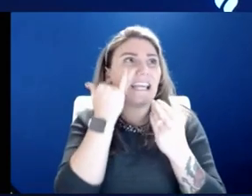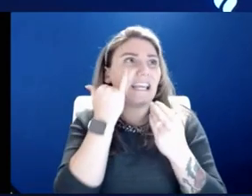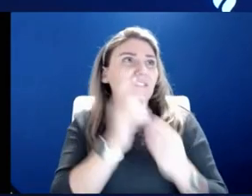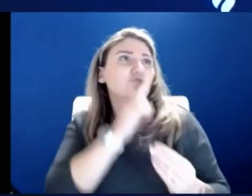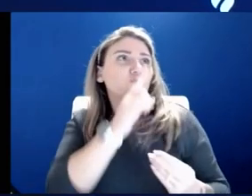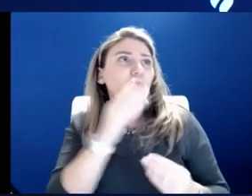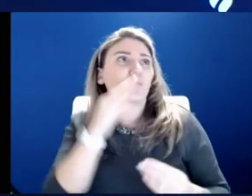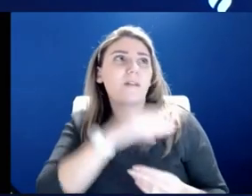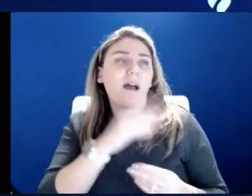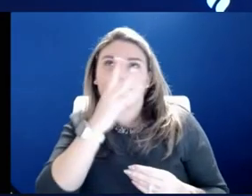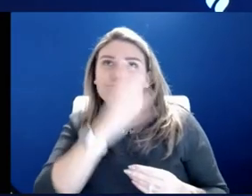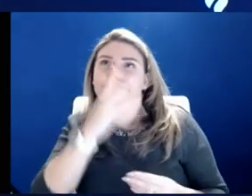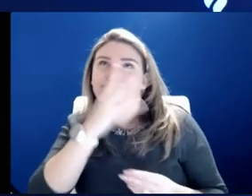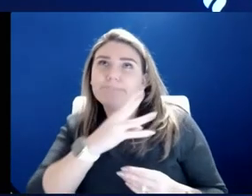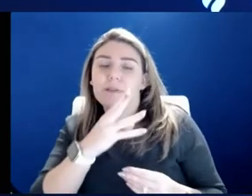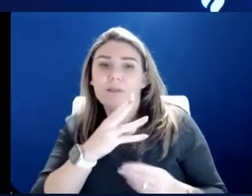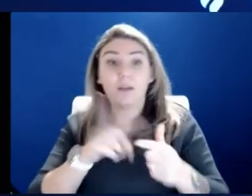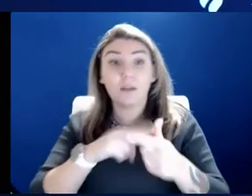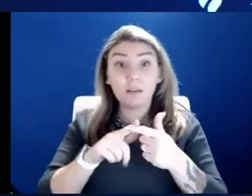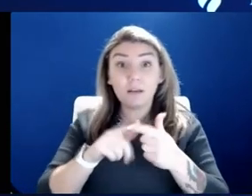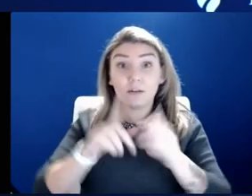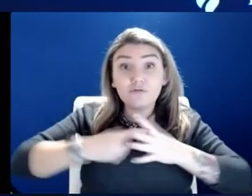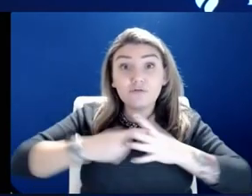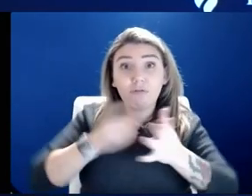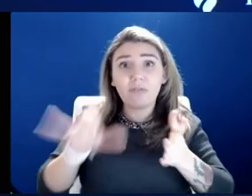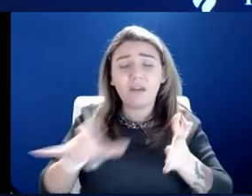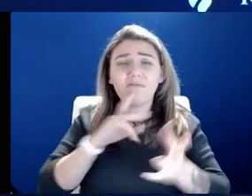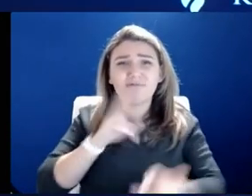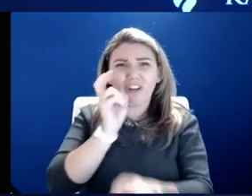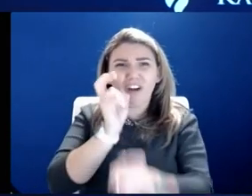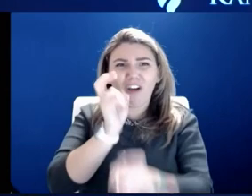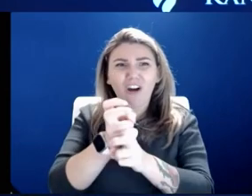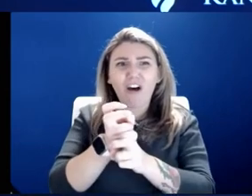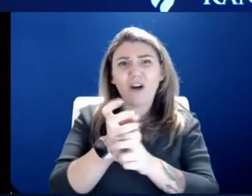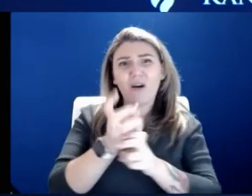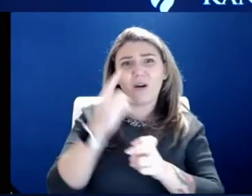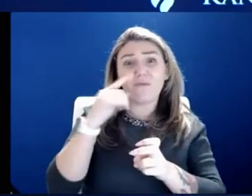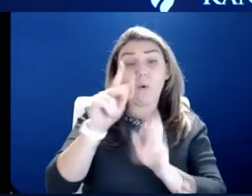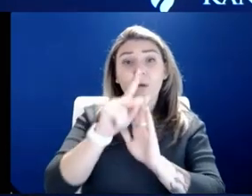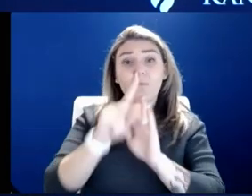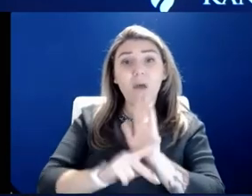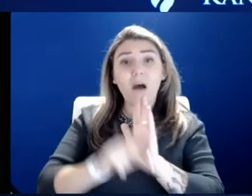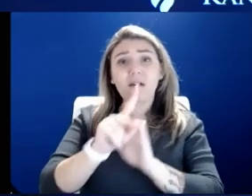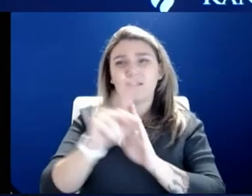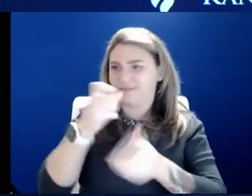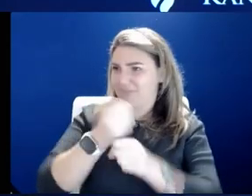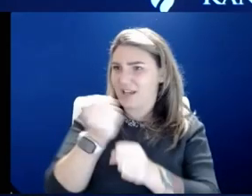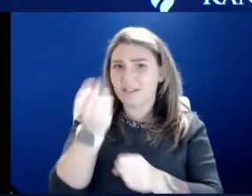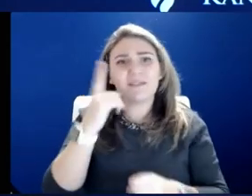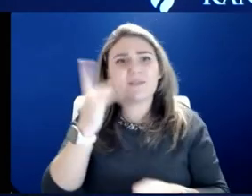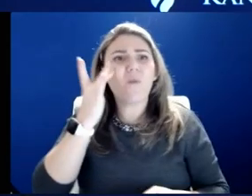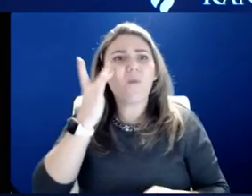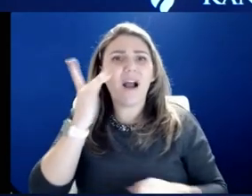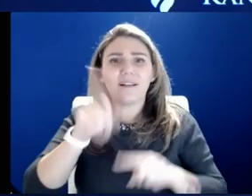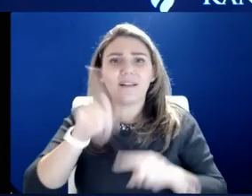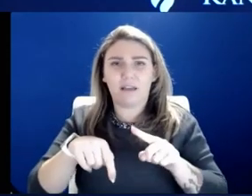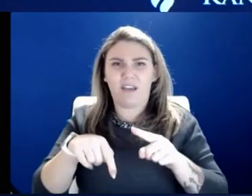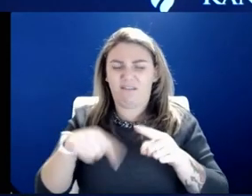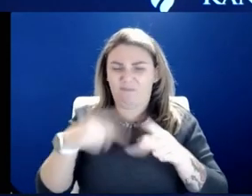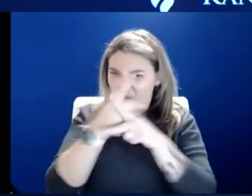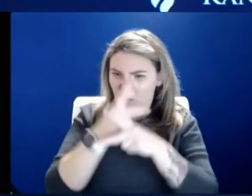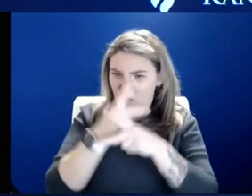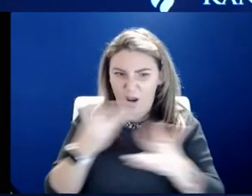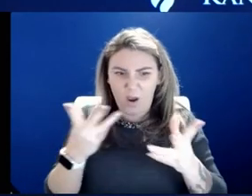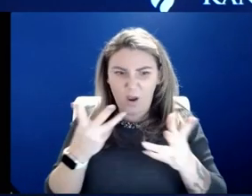And when we start that, it's very hard to make policy that makes sense because you can't distinguish between what's fake and what's not.